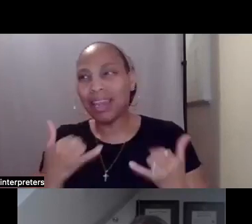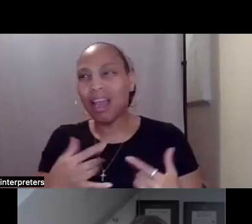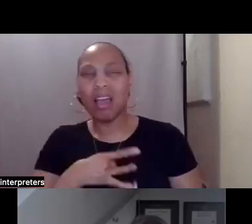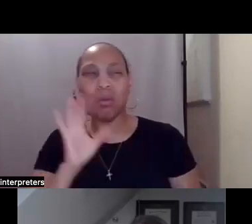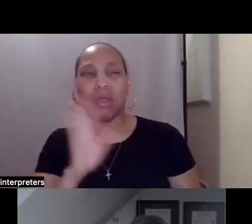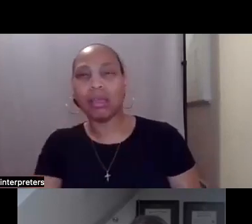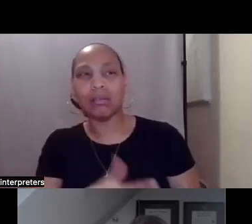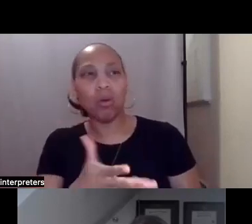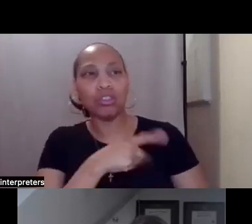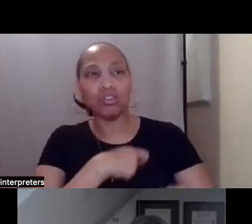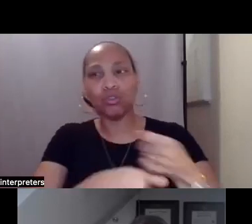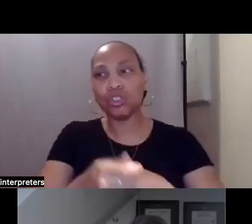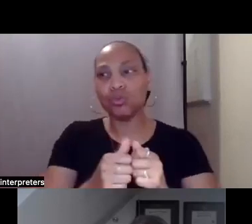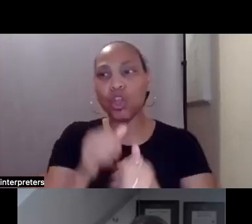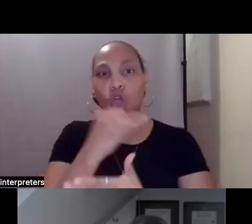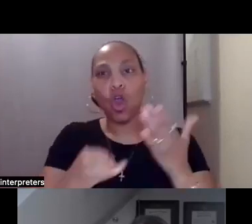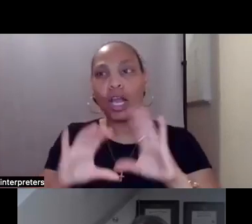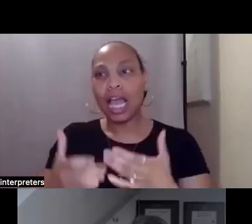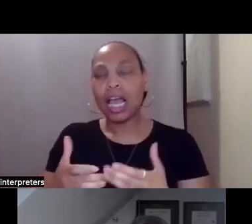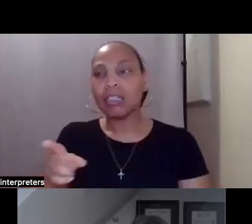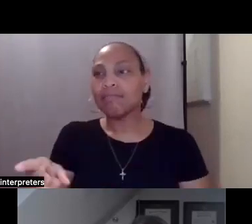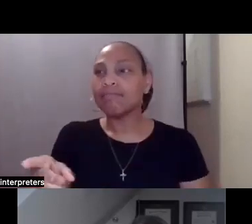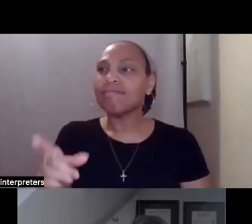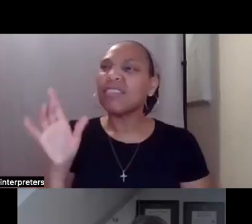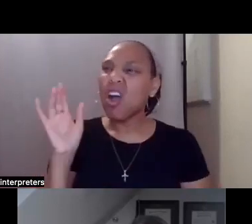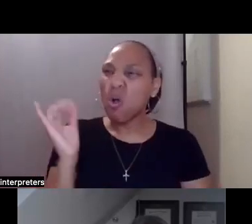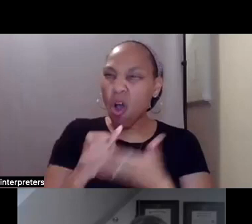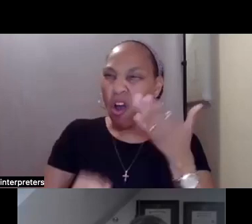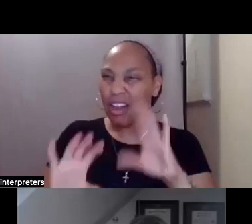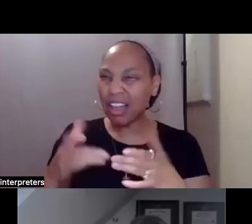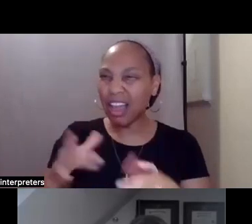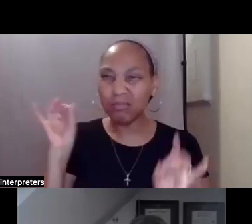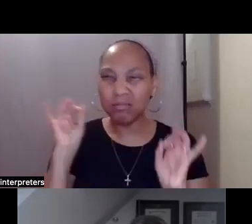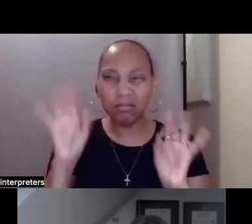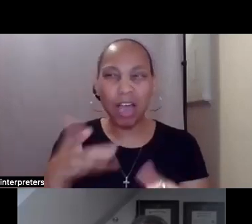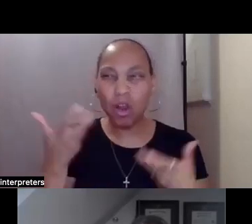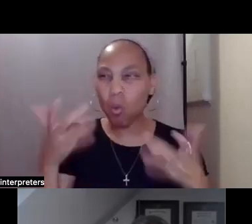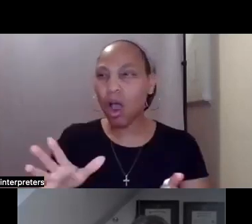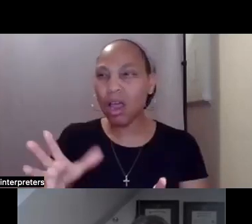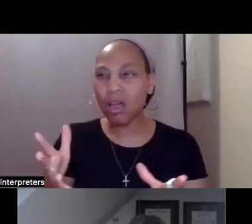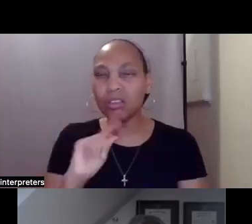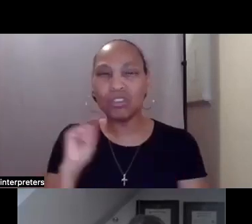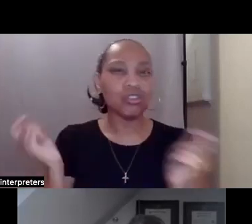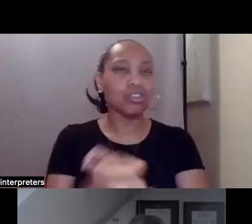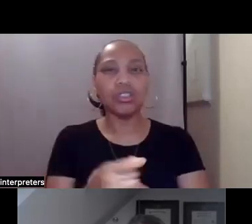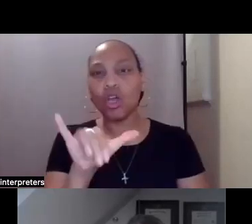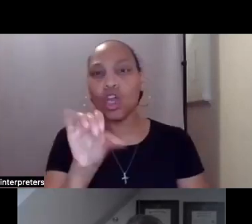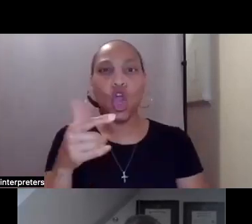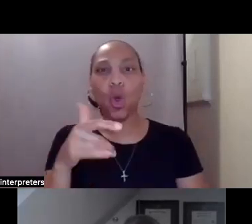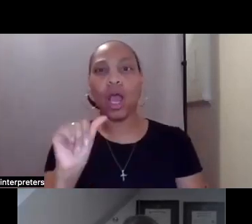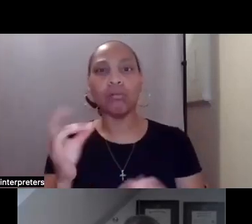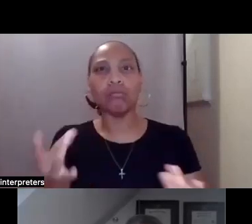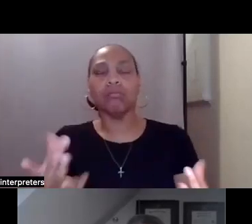art class. Then you take art class and you figure out, I hate art. I just want to go do some yoga. We're going to help you